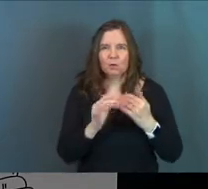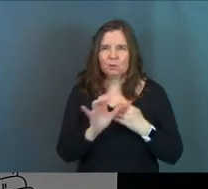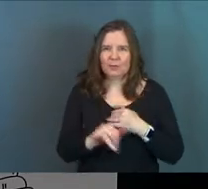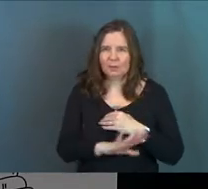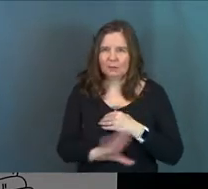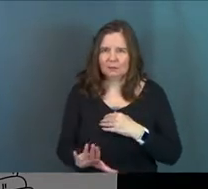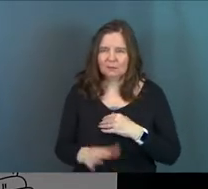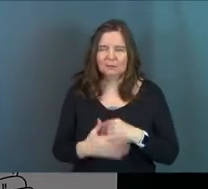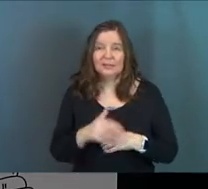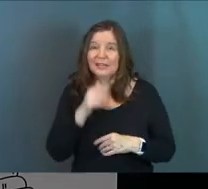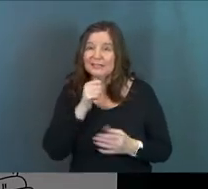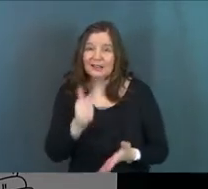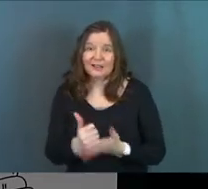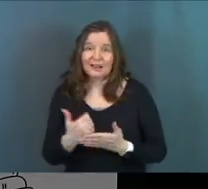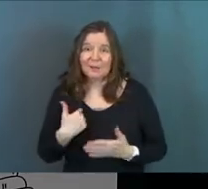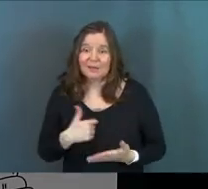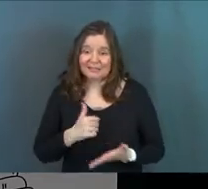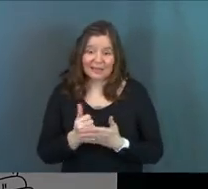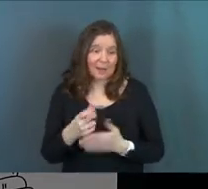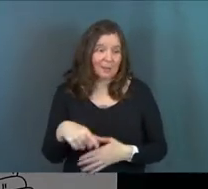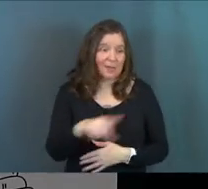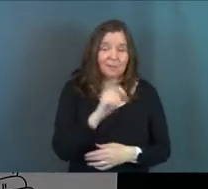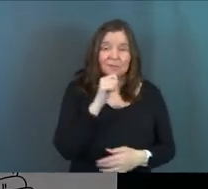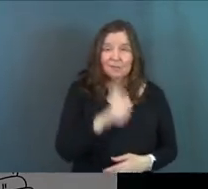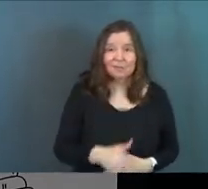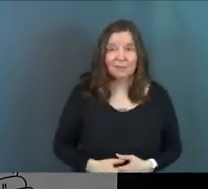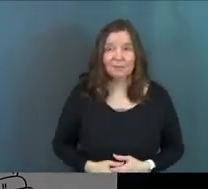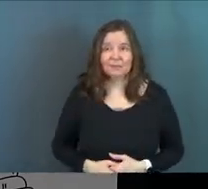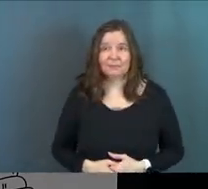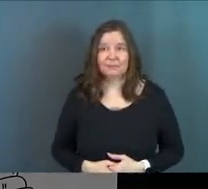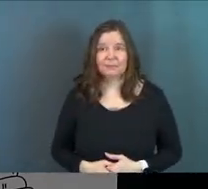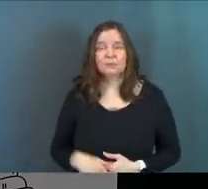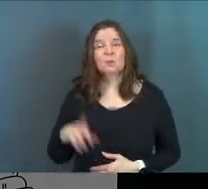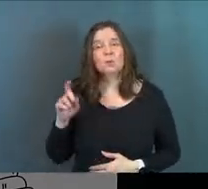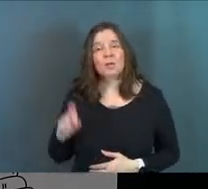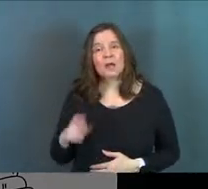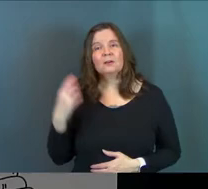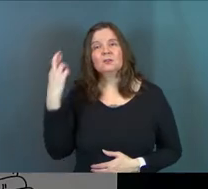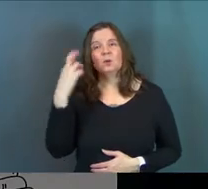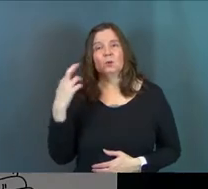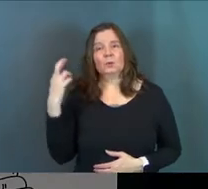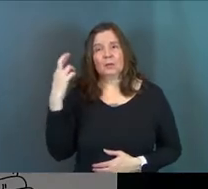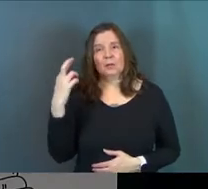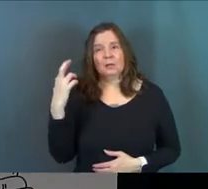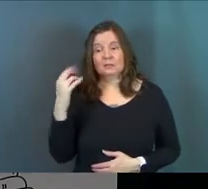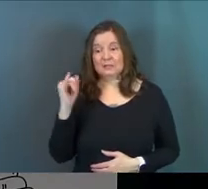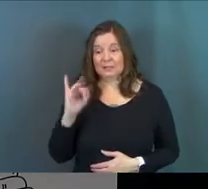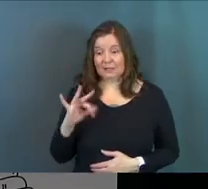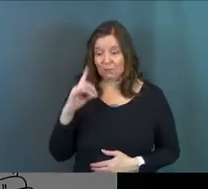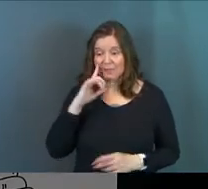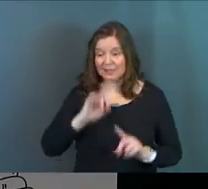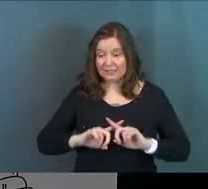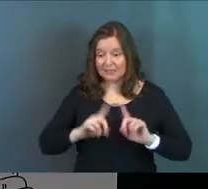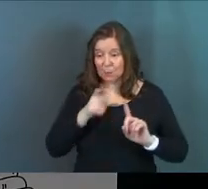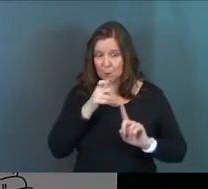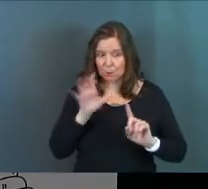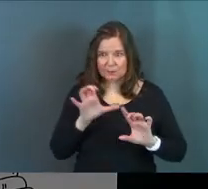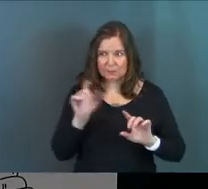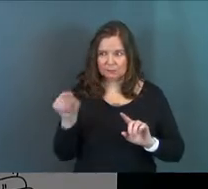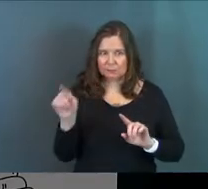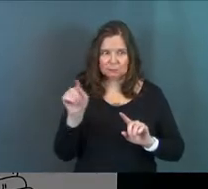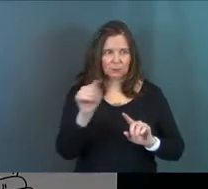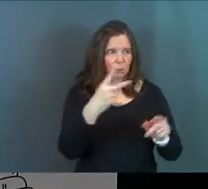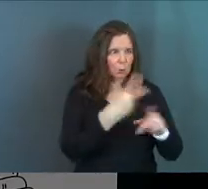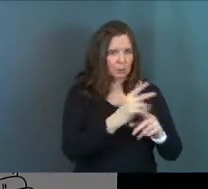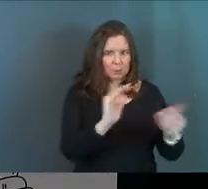do. It's not going to help us. It's not going to help them. We've got to realize that even if we think differently about who did what and